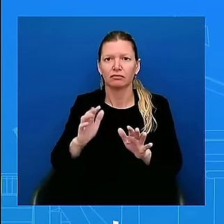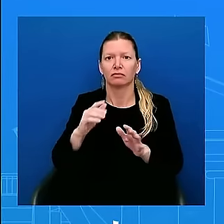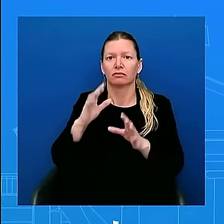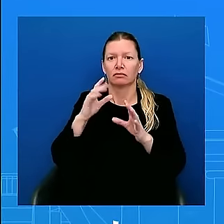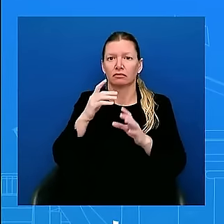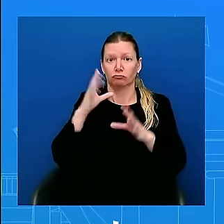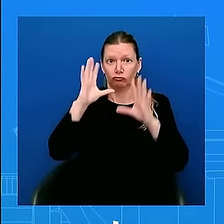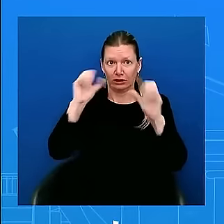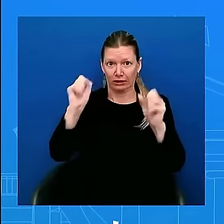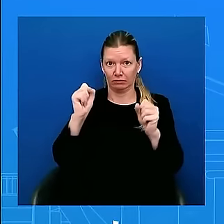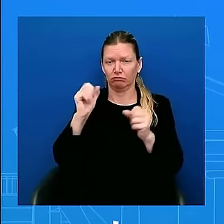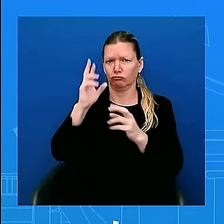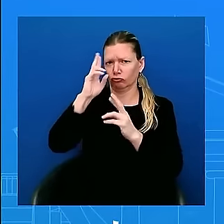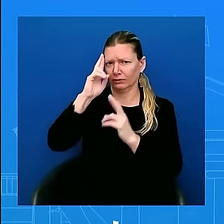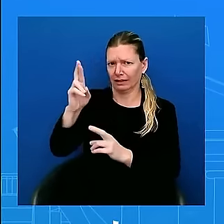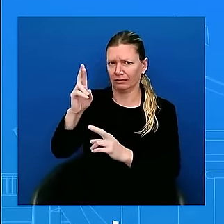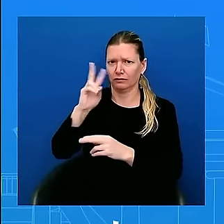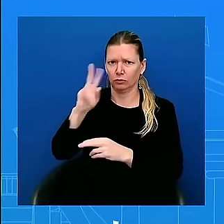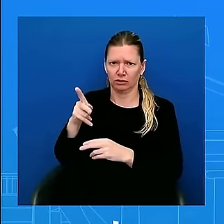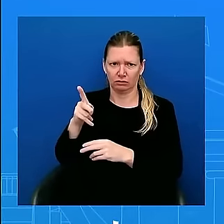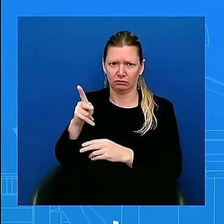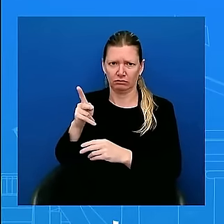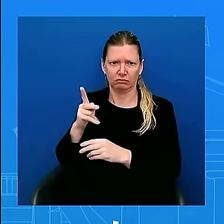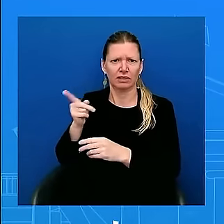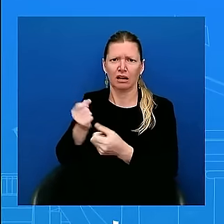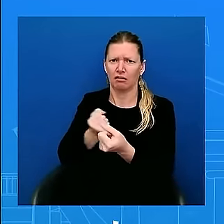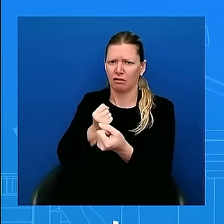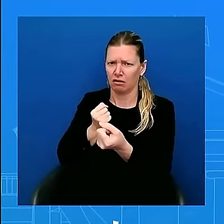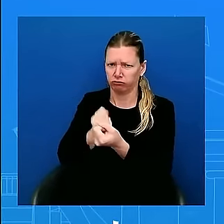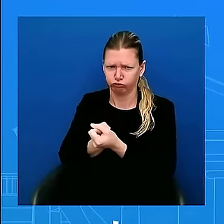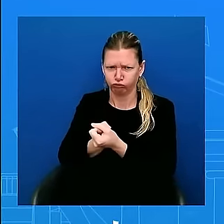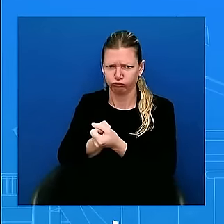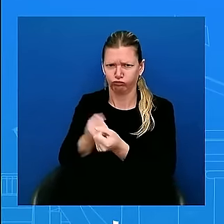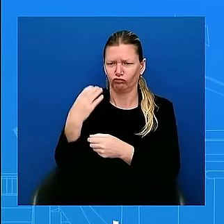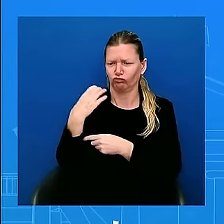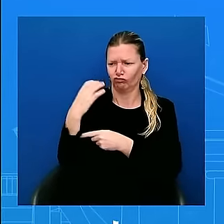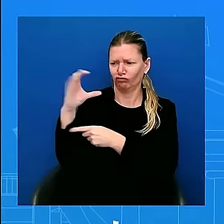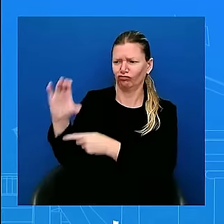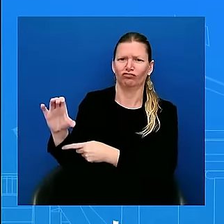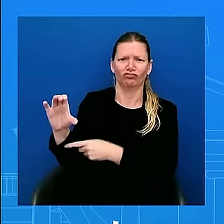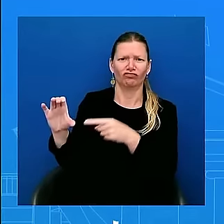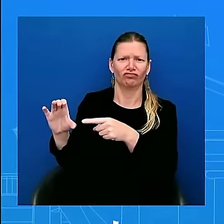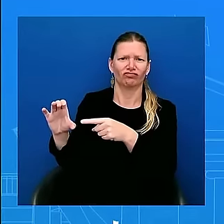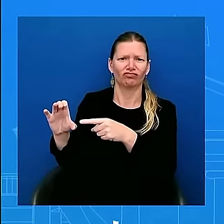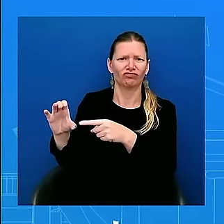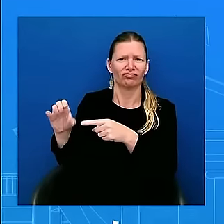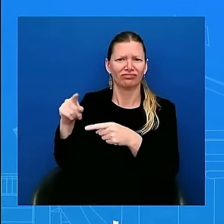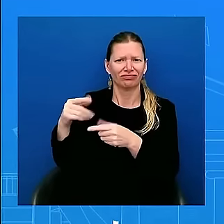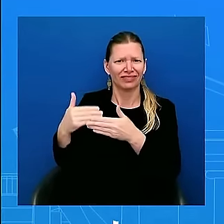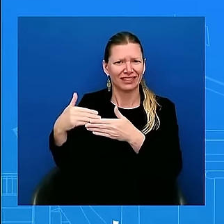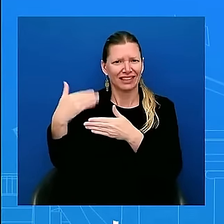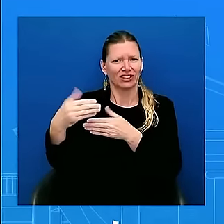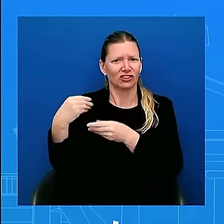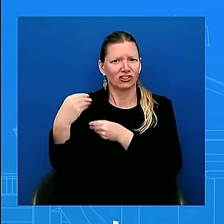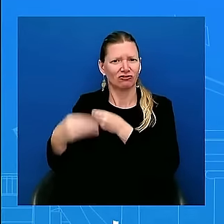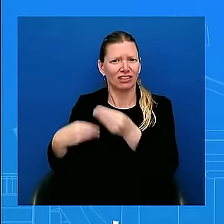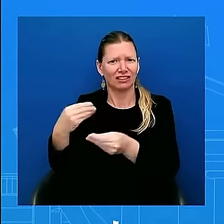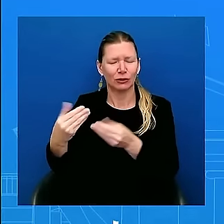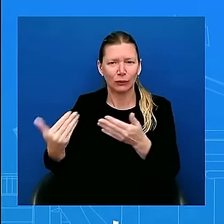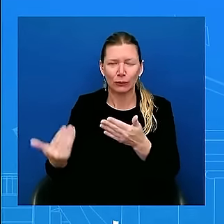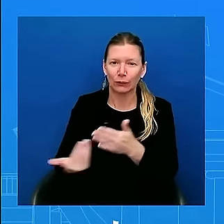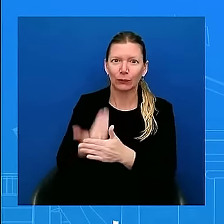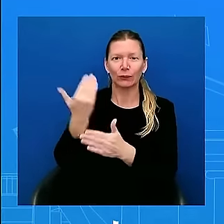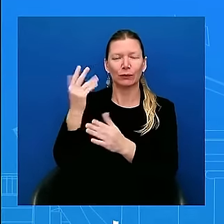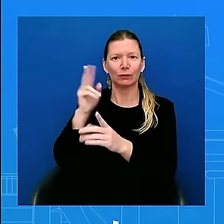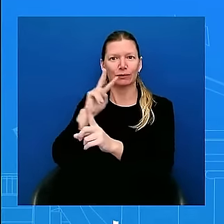I said passing passing the torch the next generation of new voices uh that she was more than qualified uh to do the job more than qualified